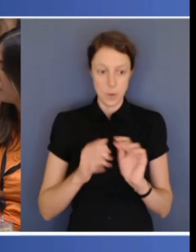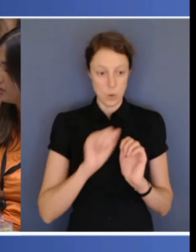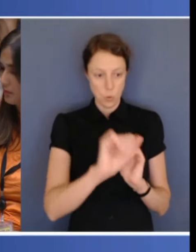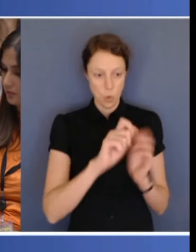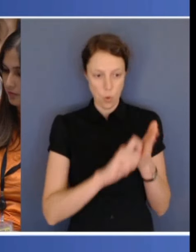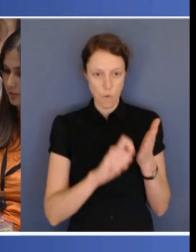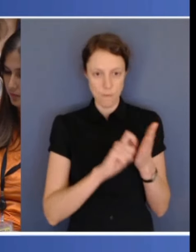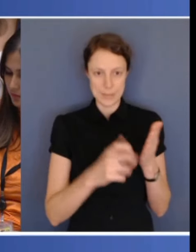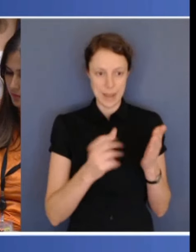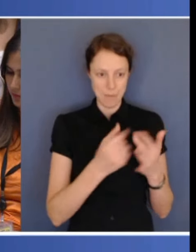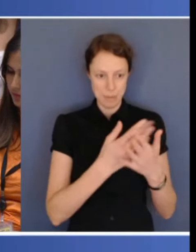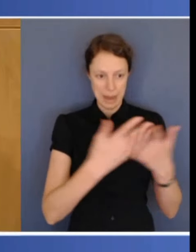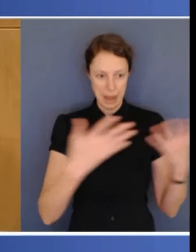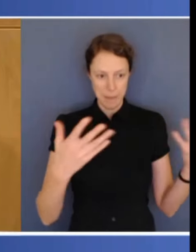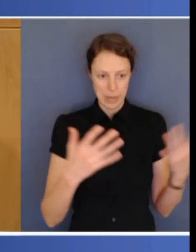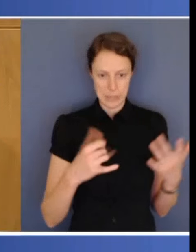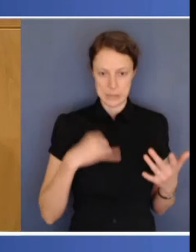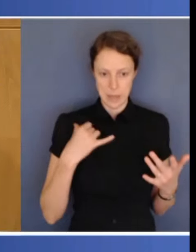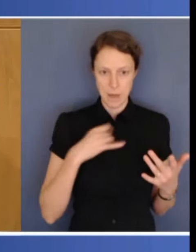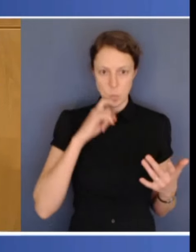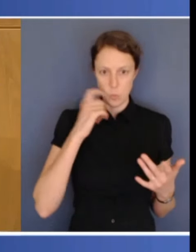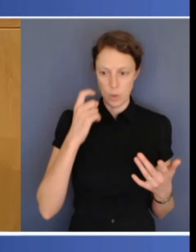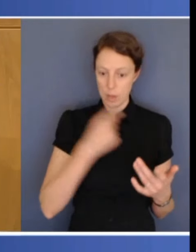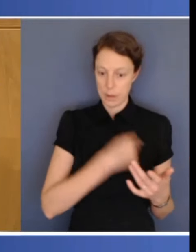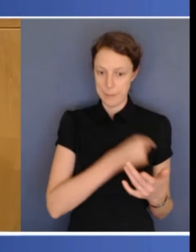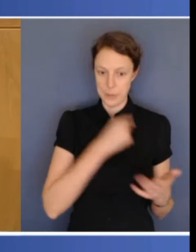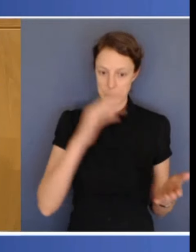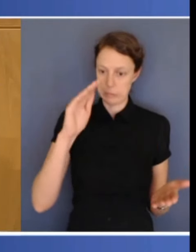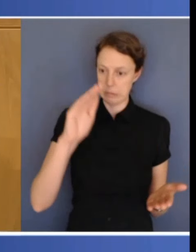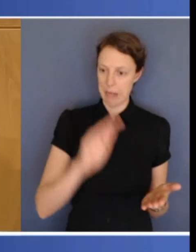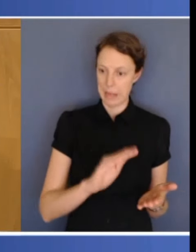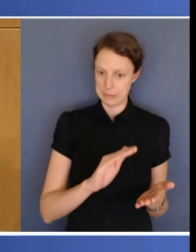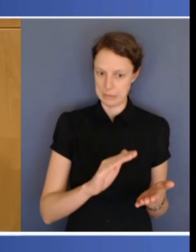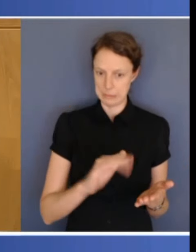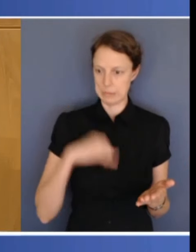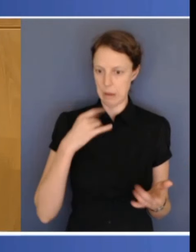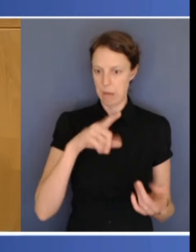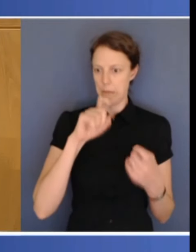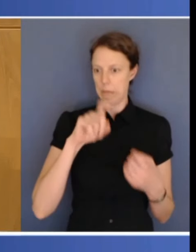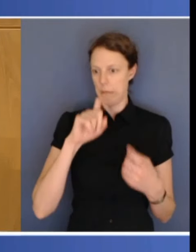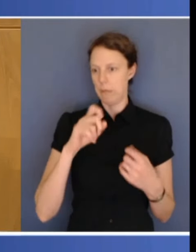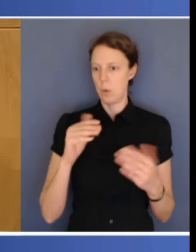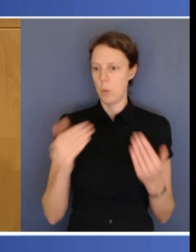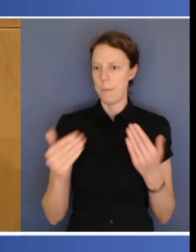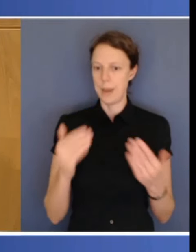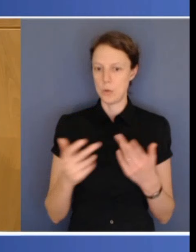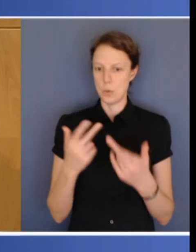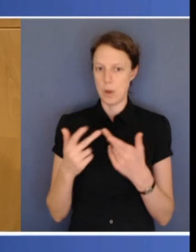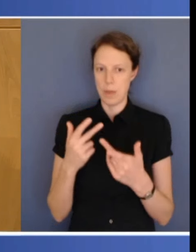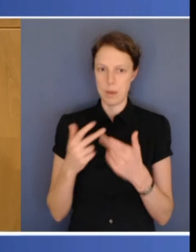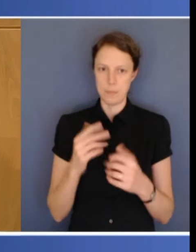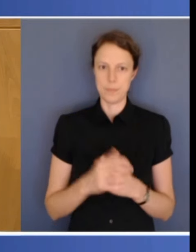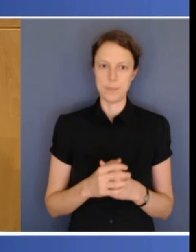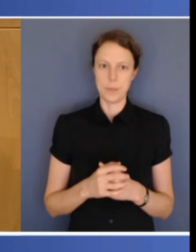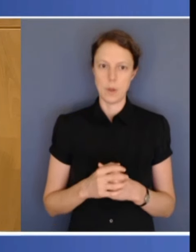levels of your other counterparts? So, in response to some previous reports that have been tabled in the Victorian Parliament, we've made